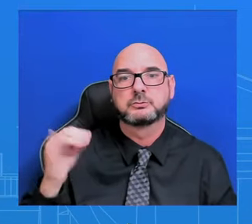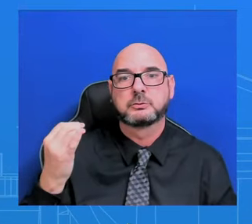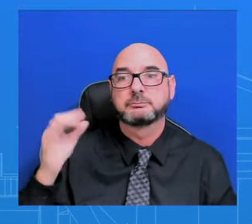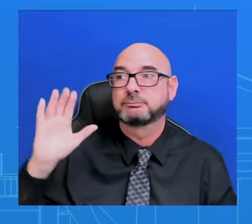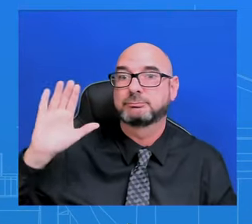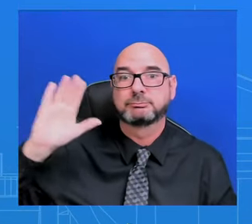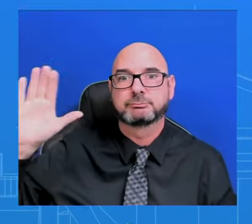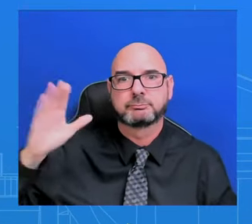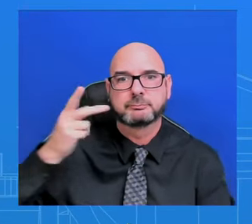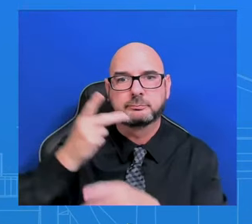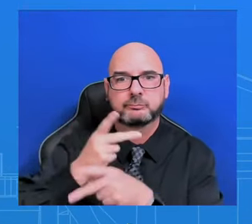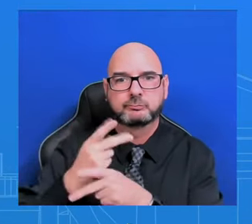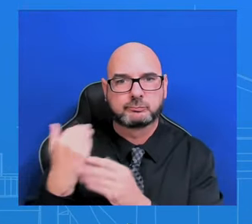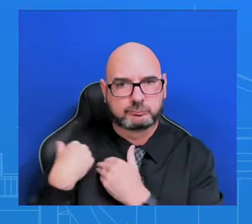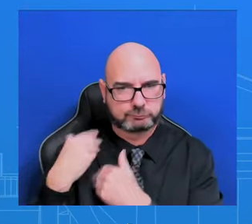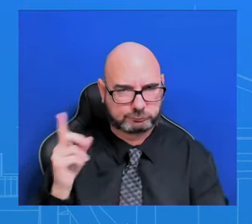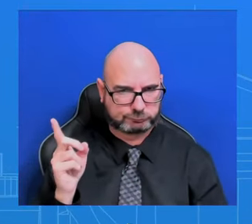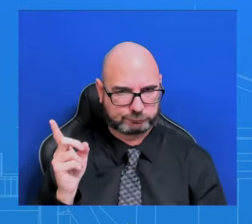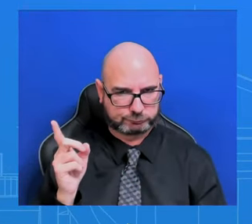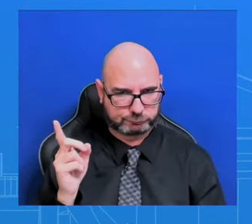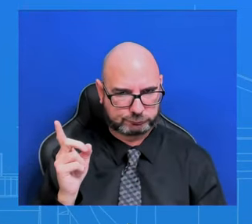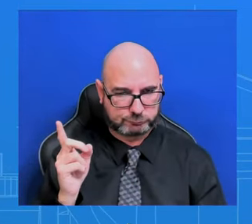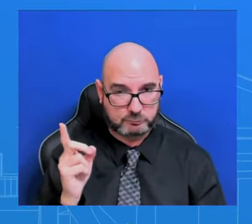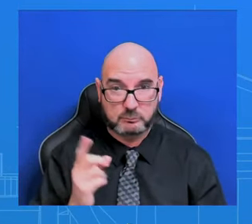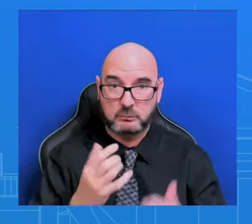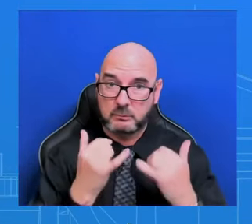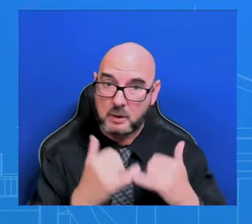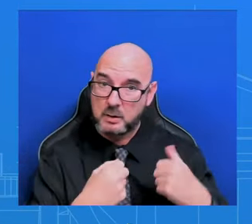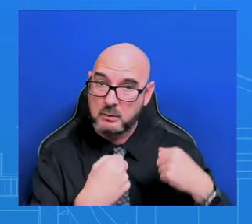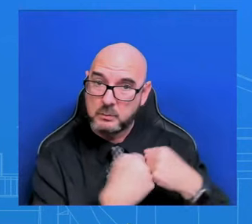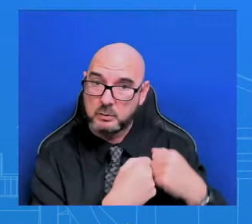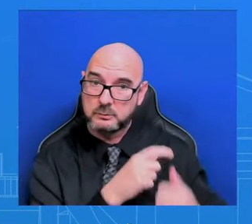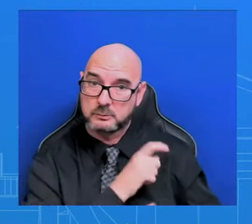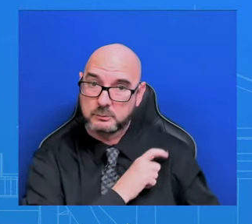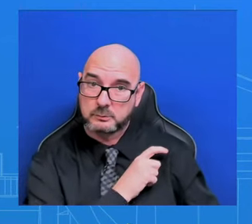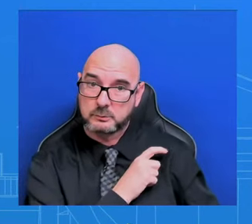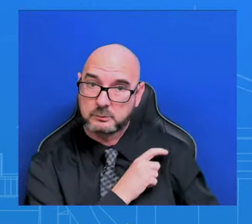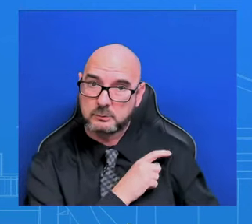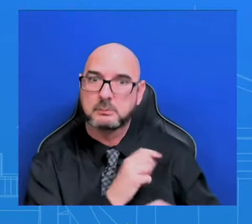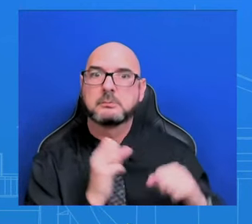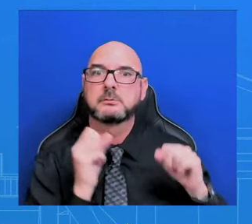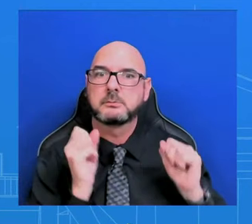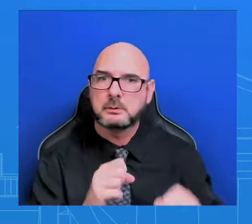has the ability to do their jobs because now they can cut through the wire.